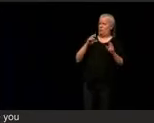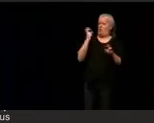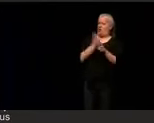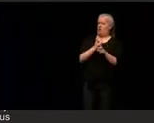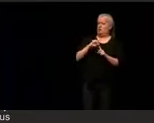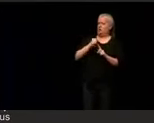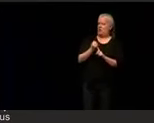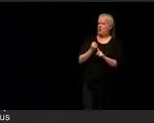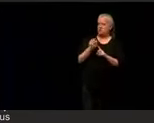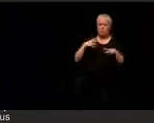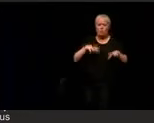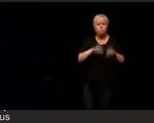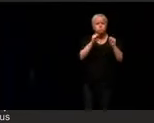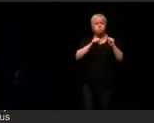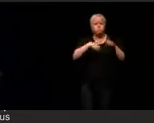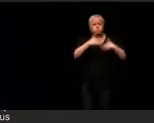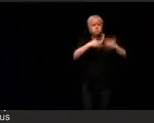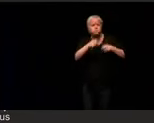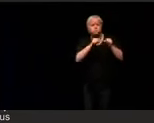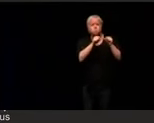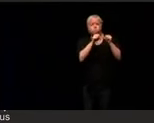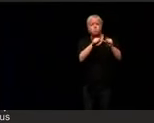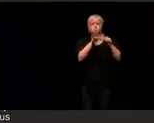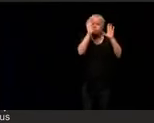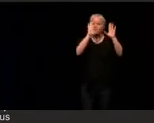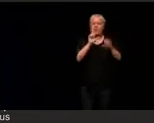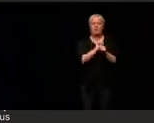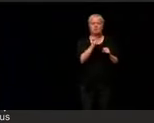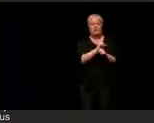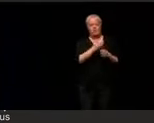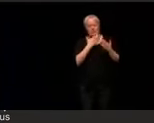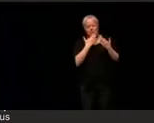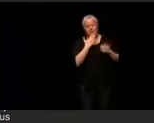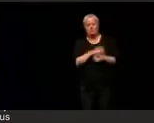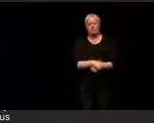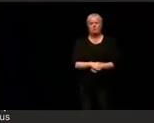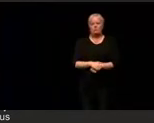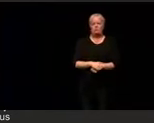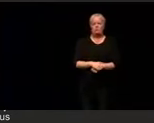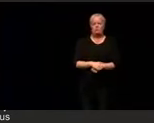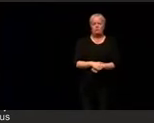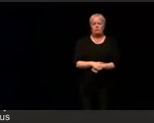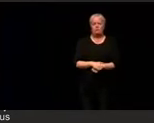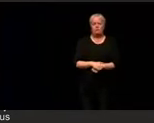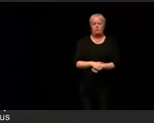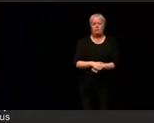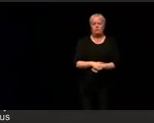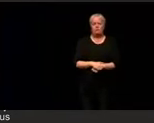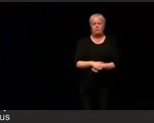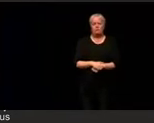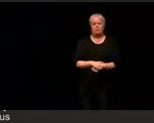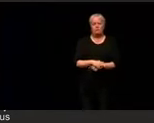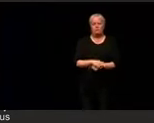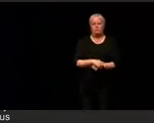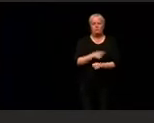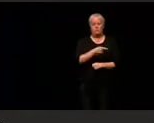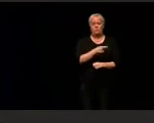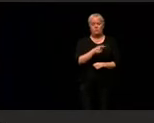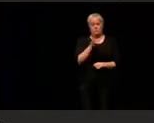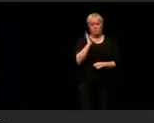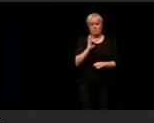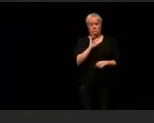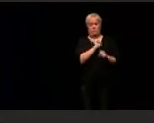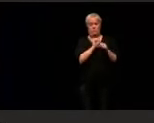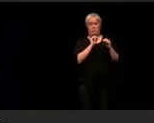moving this state forward in a phenomenal way. I'm thankful for my friend, my former colleague in the Assembly, our